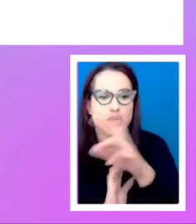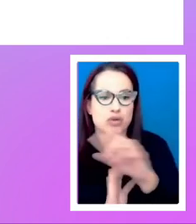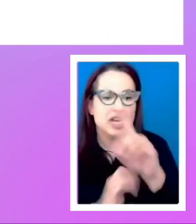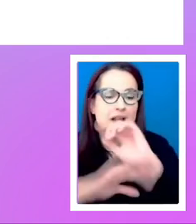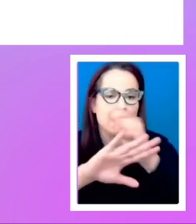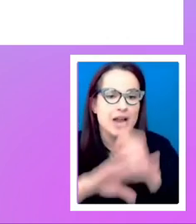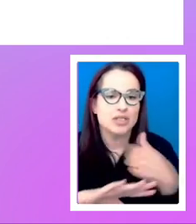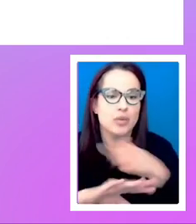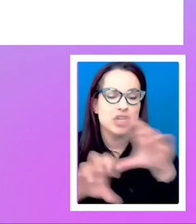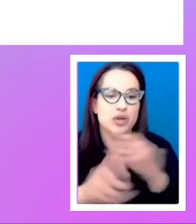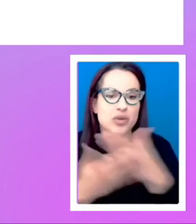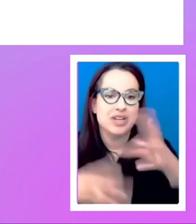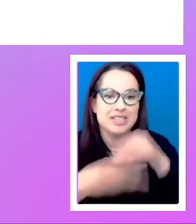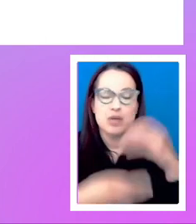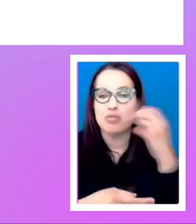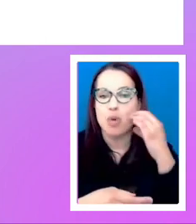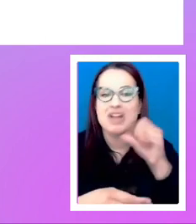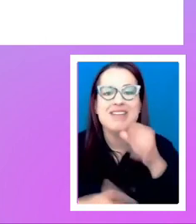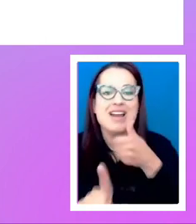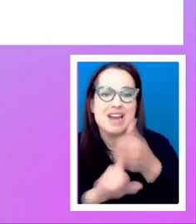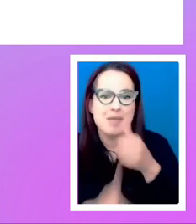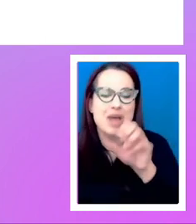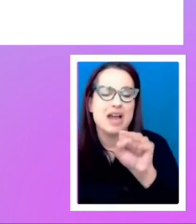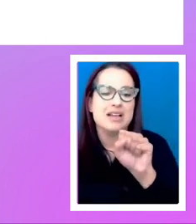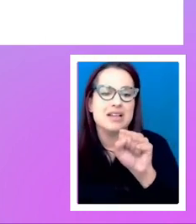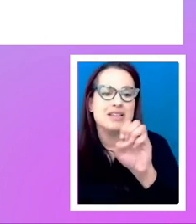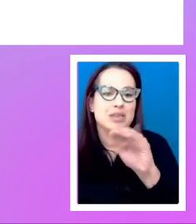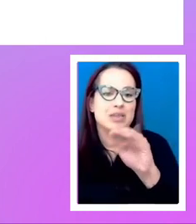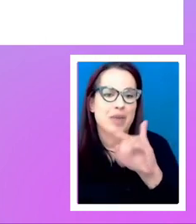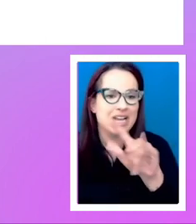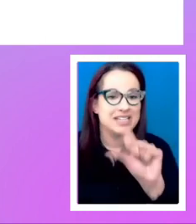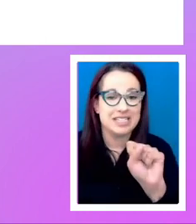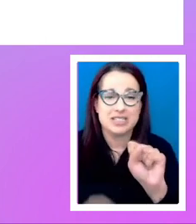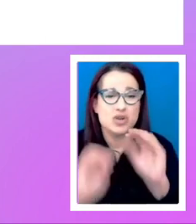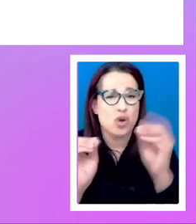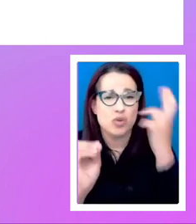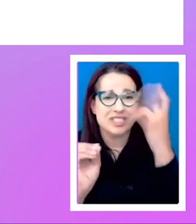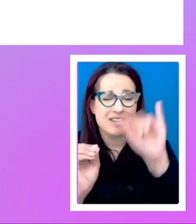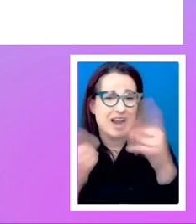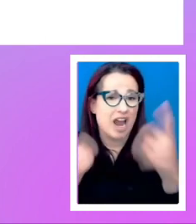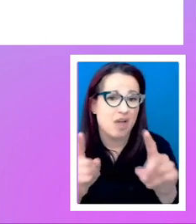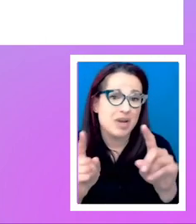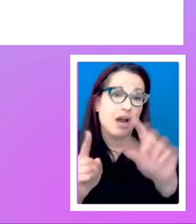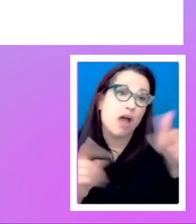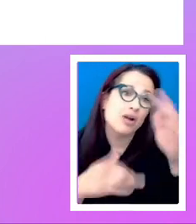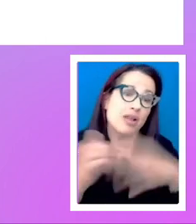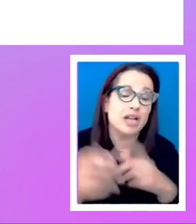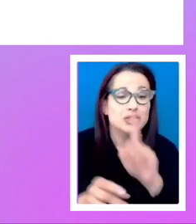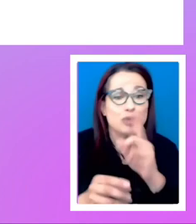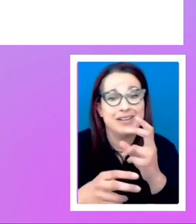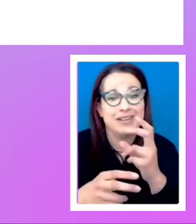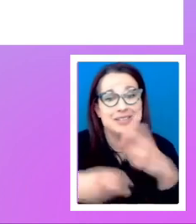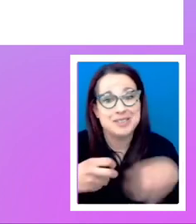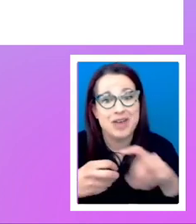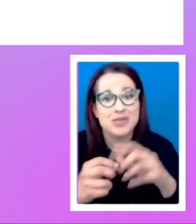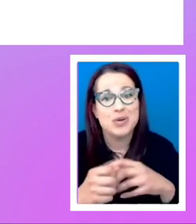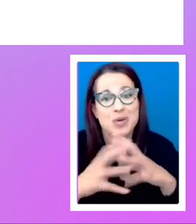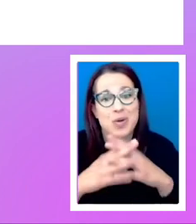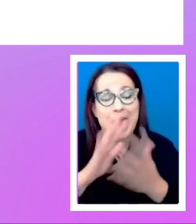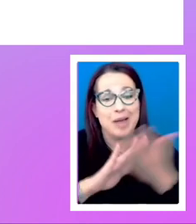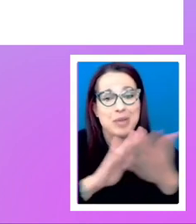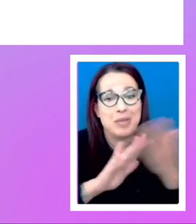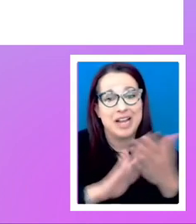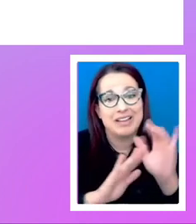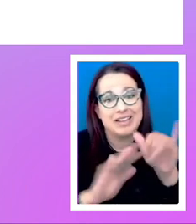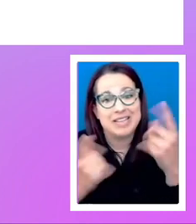and it not fit the semantics. There is no reason that that should be happening other than the fact that these things are hard to implement, I think, you know, and this stuff's happened. So,